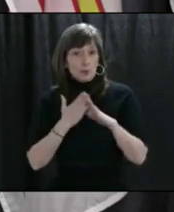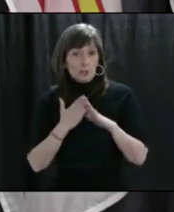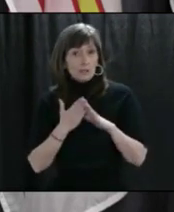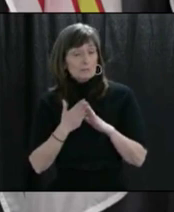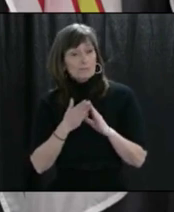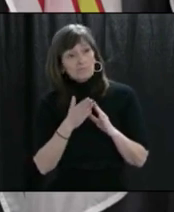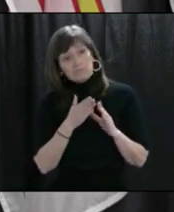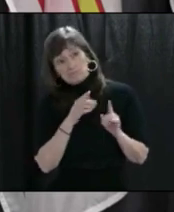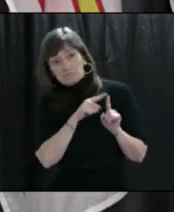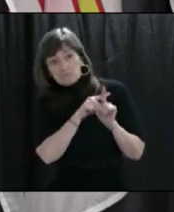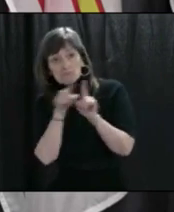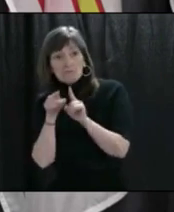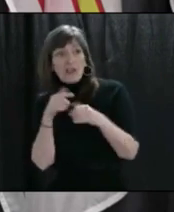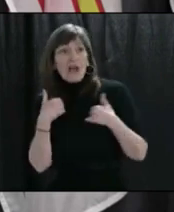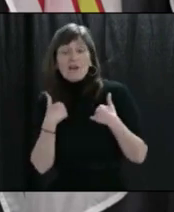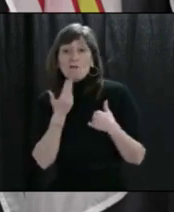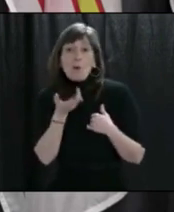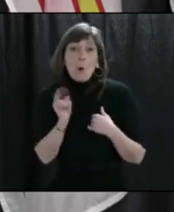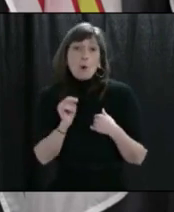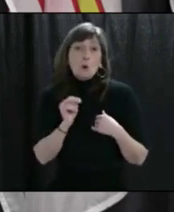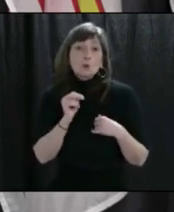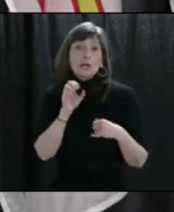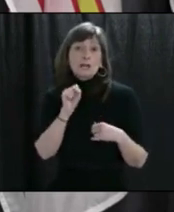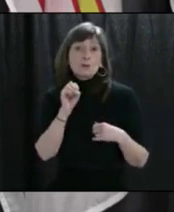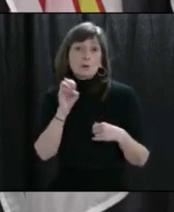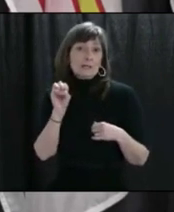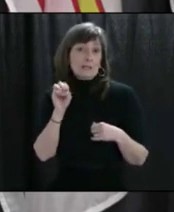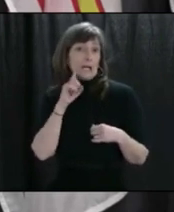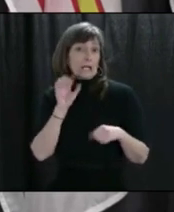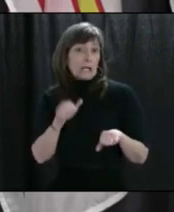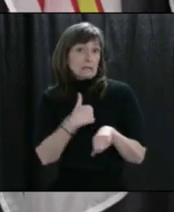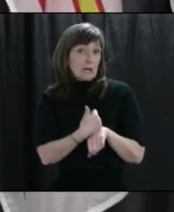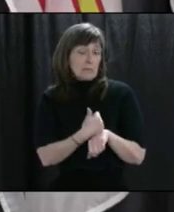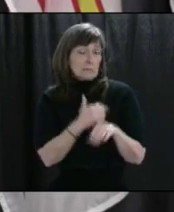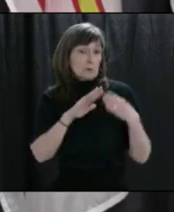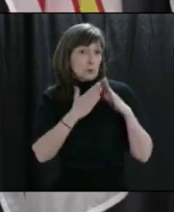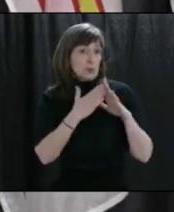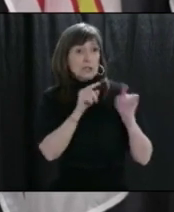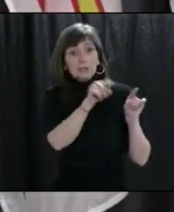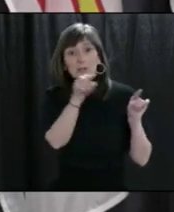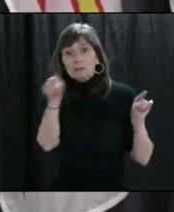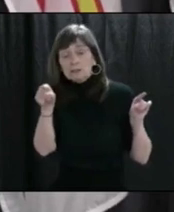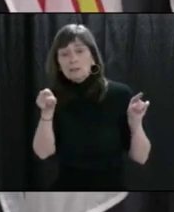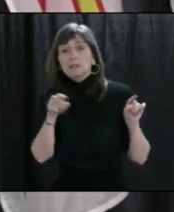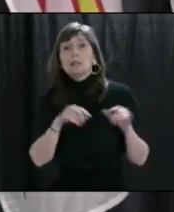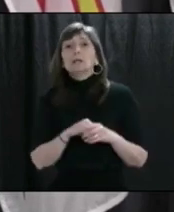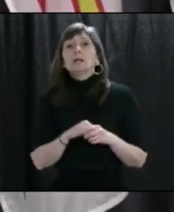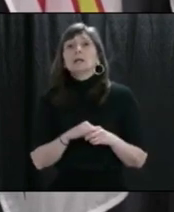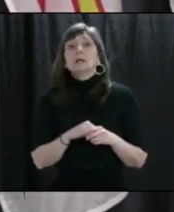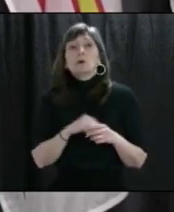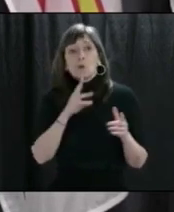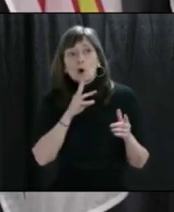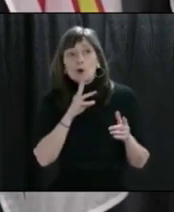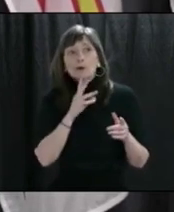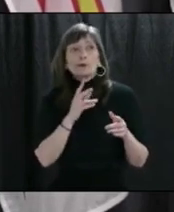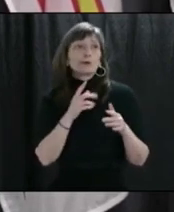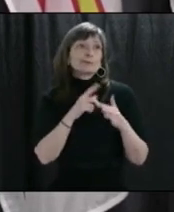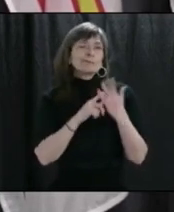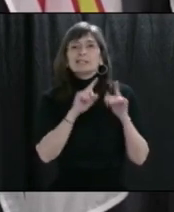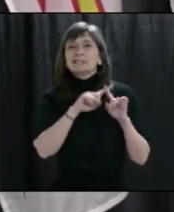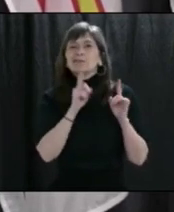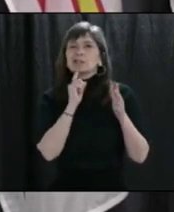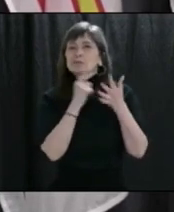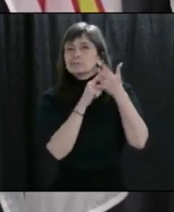actually put into their own state of emergency. A disaster could be flooding. It could be without water and so on. So there's